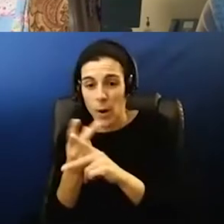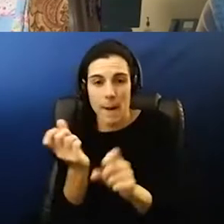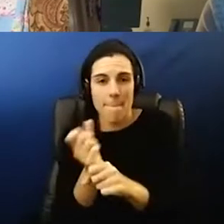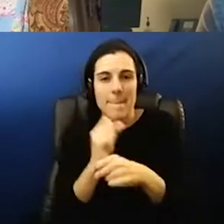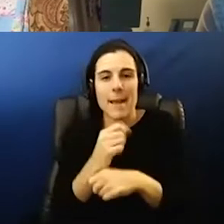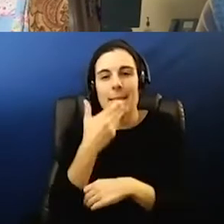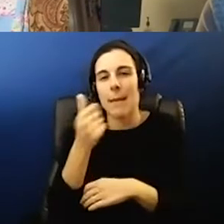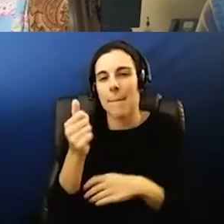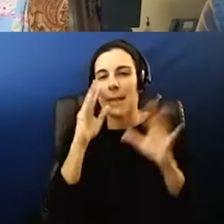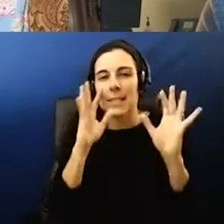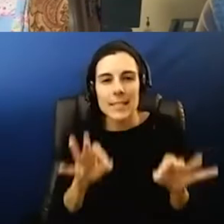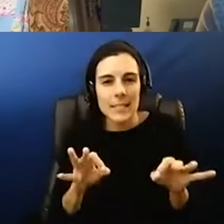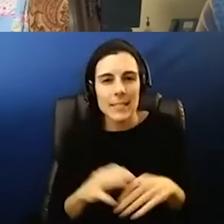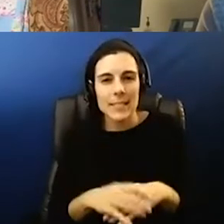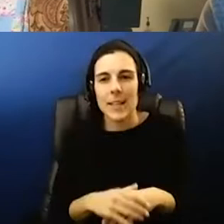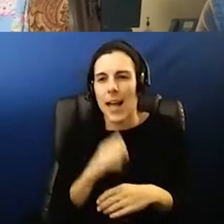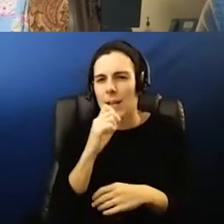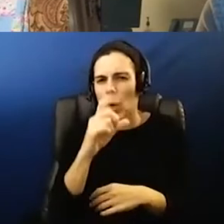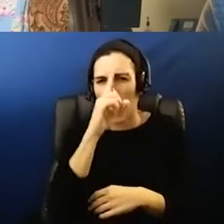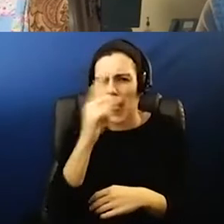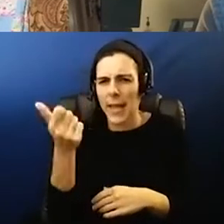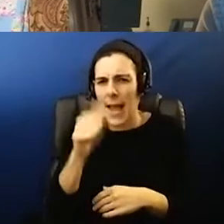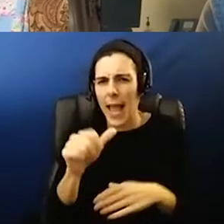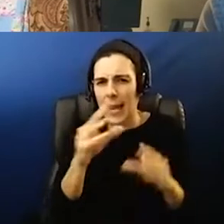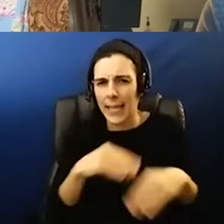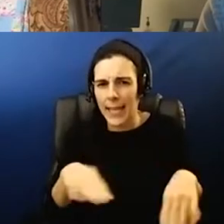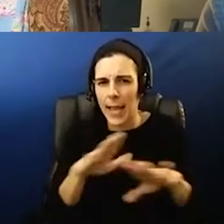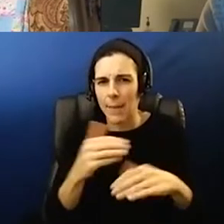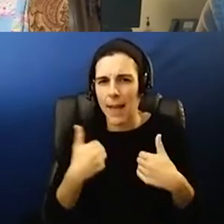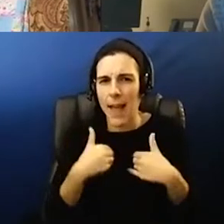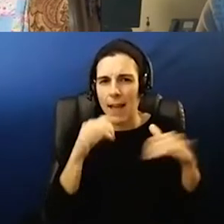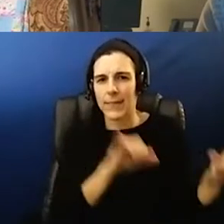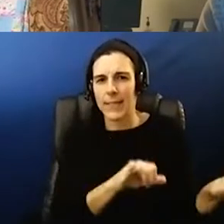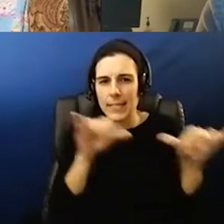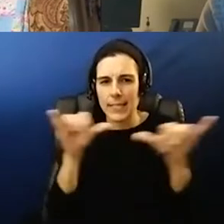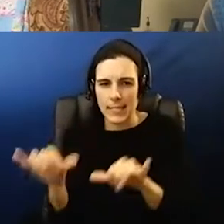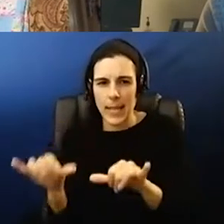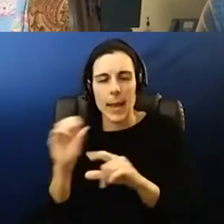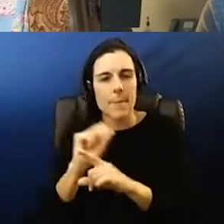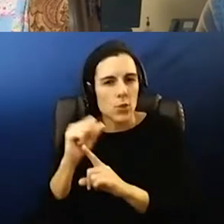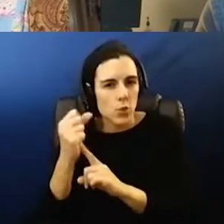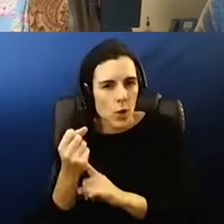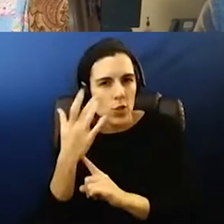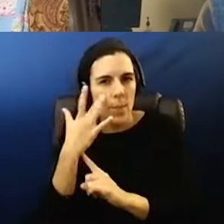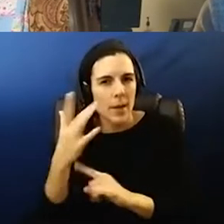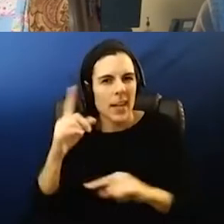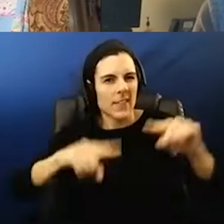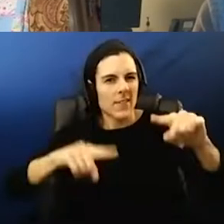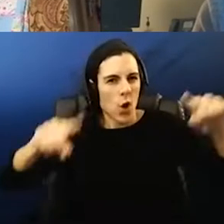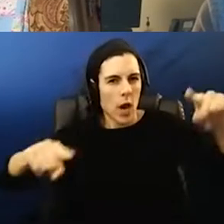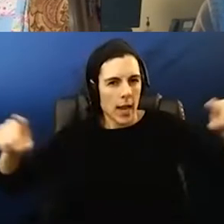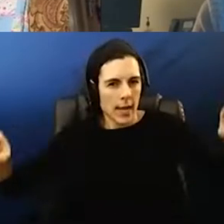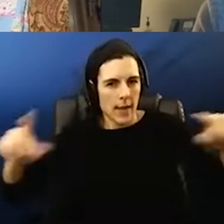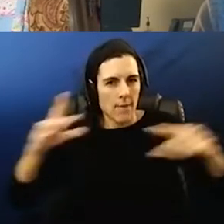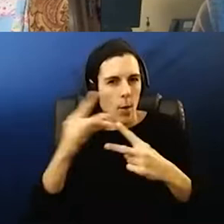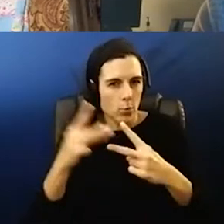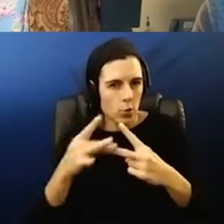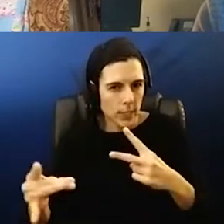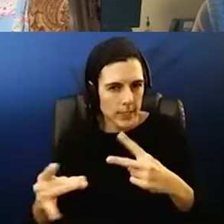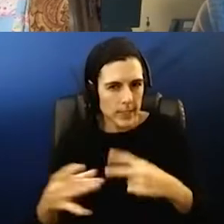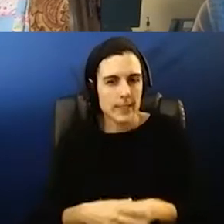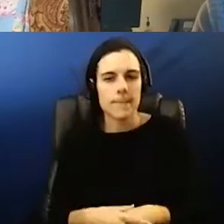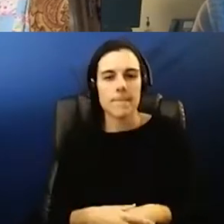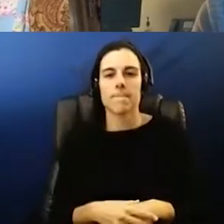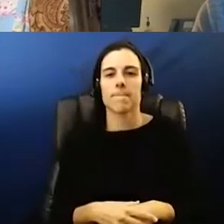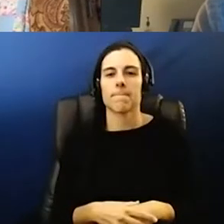any of our campuses have the identical setup because of all the different variables that that kind of that kind of answers another